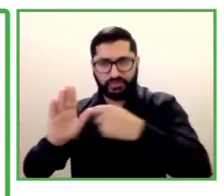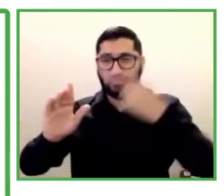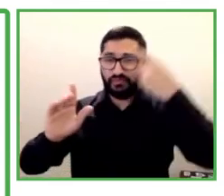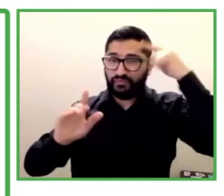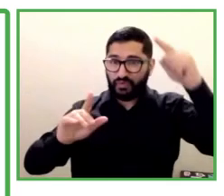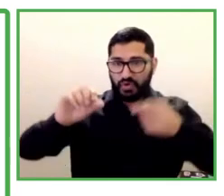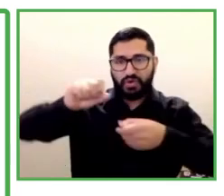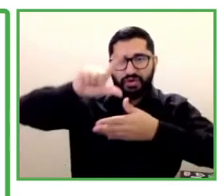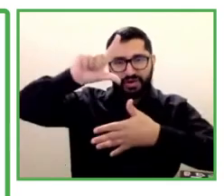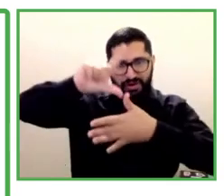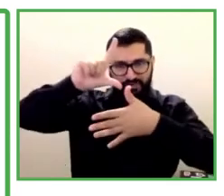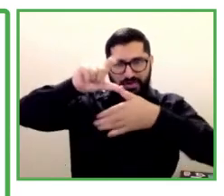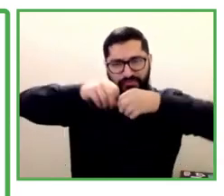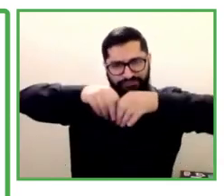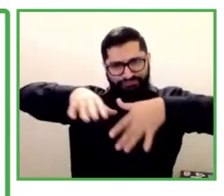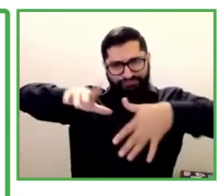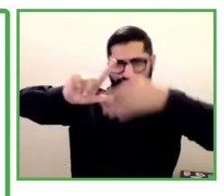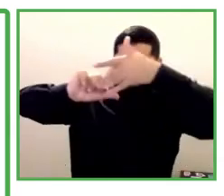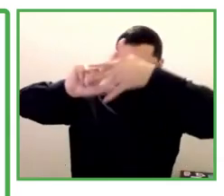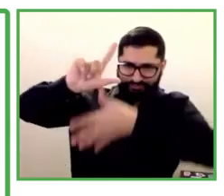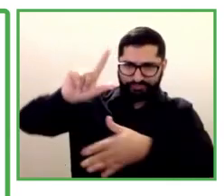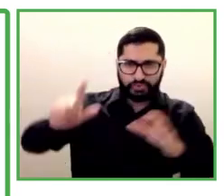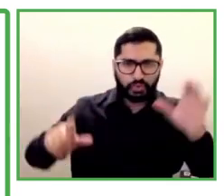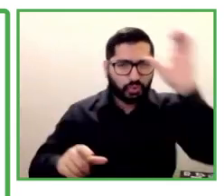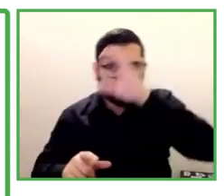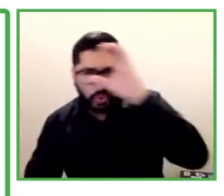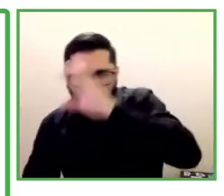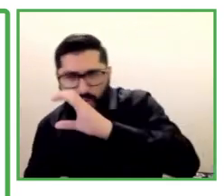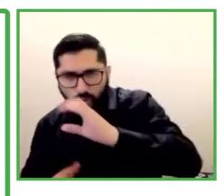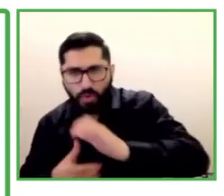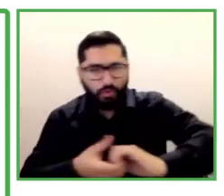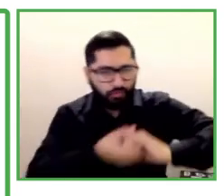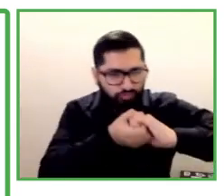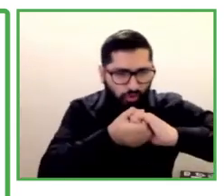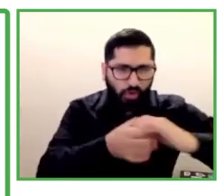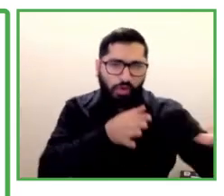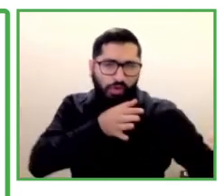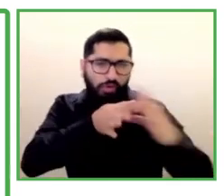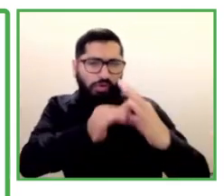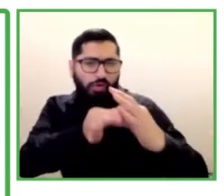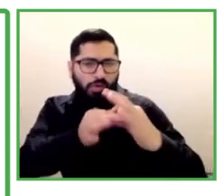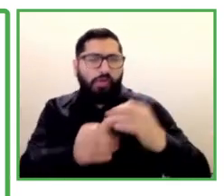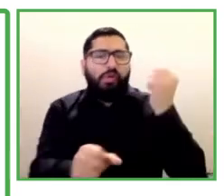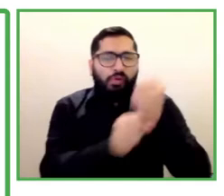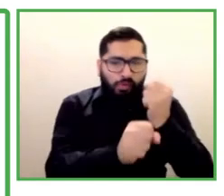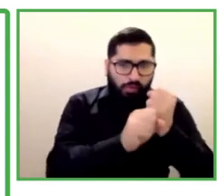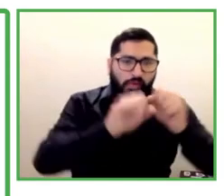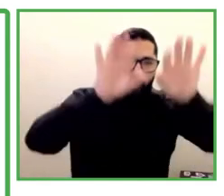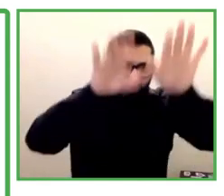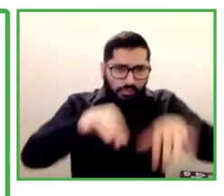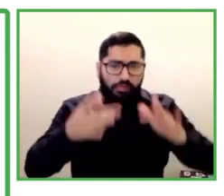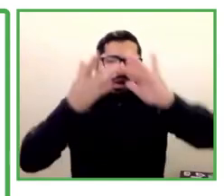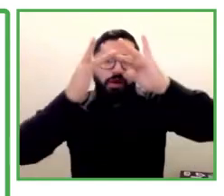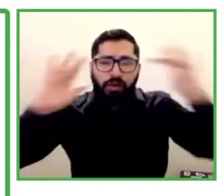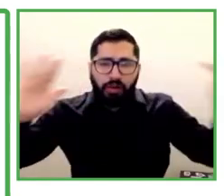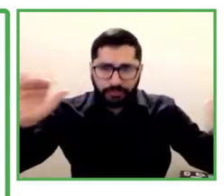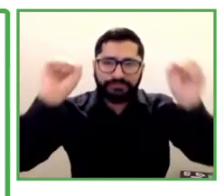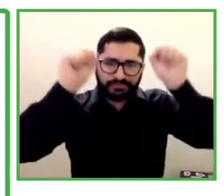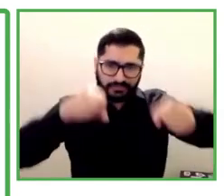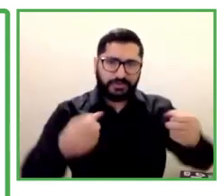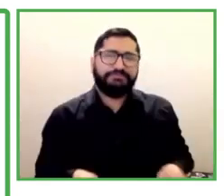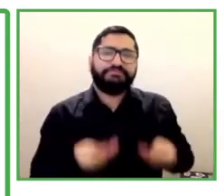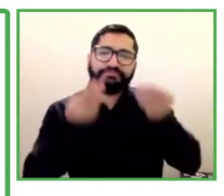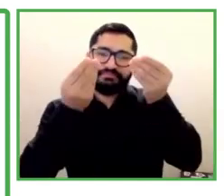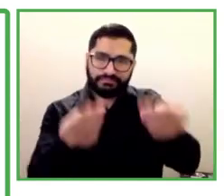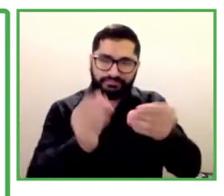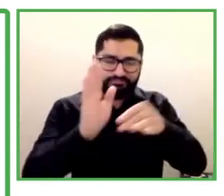This year, we aim to reach students globally to train them on the new Pride program, which promotes remote working and capacity